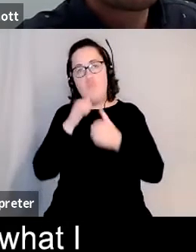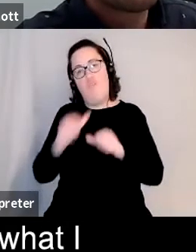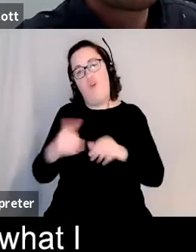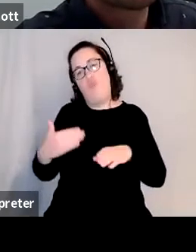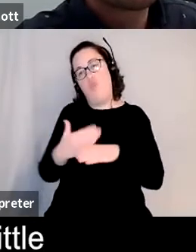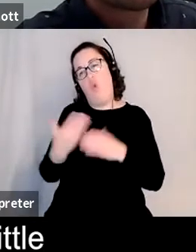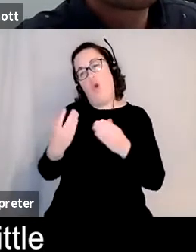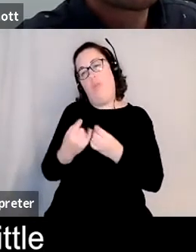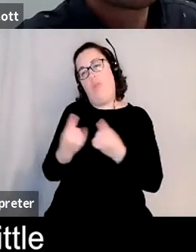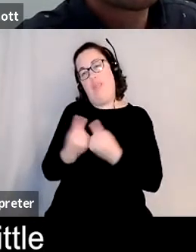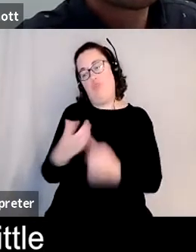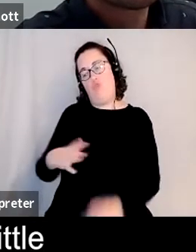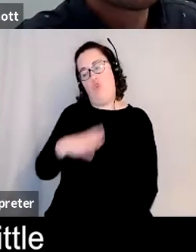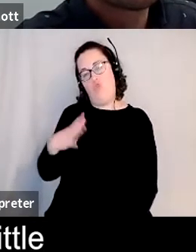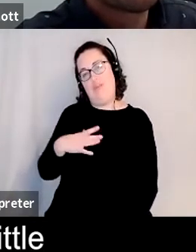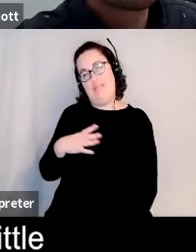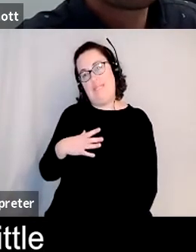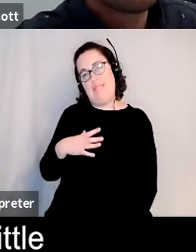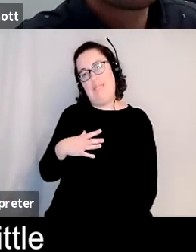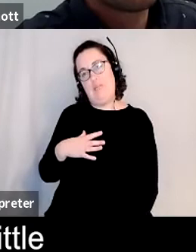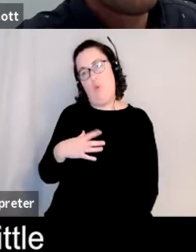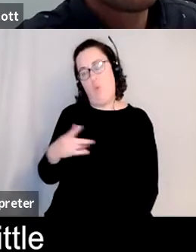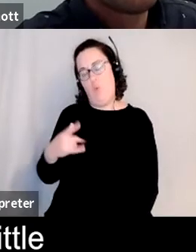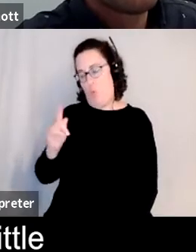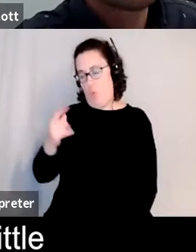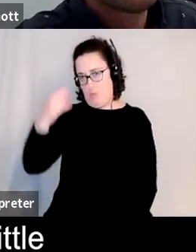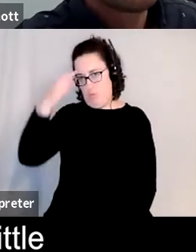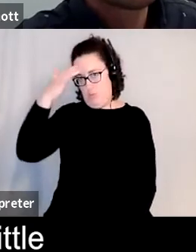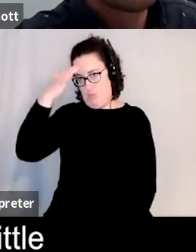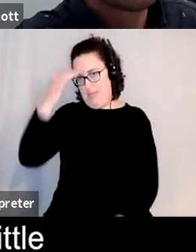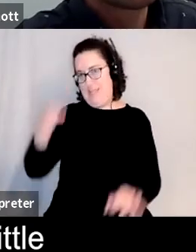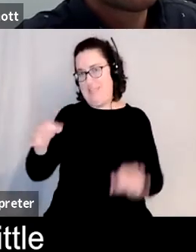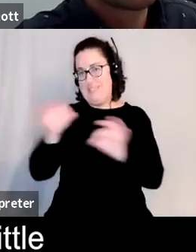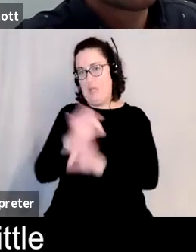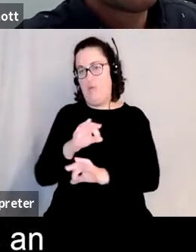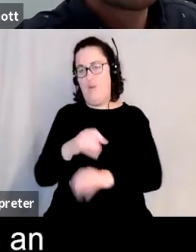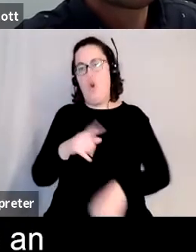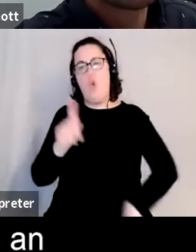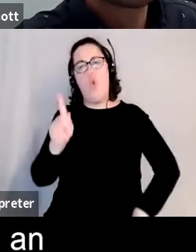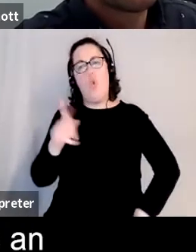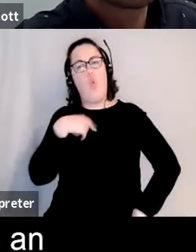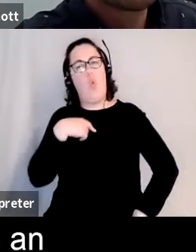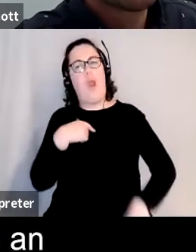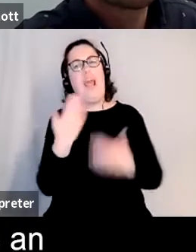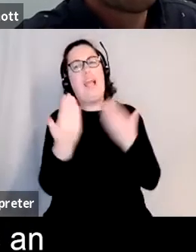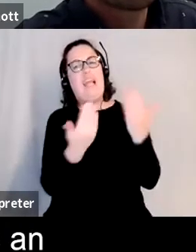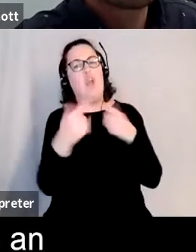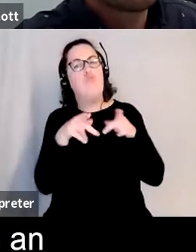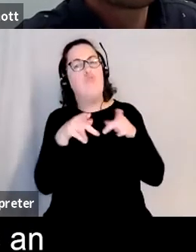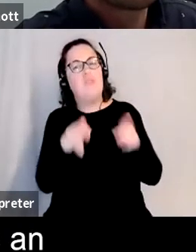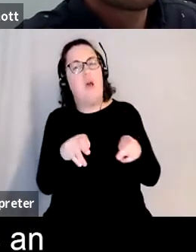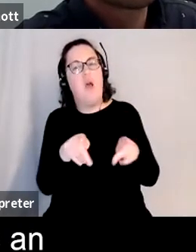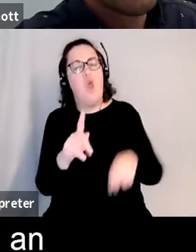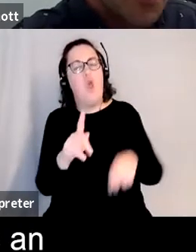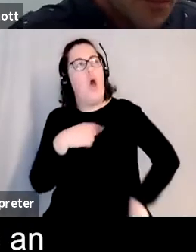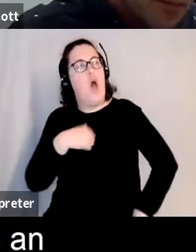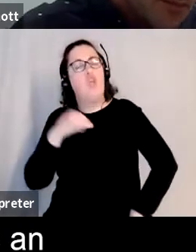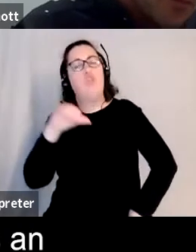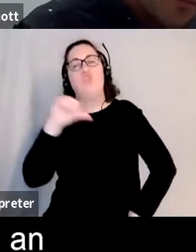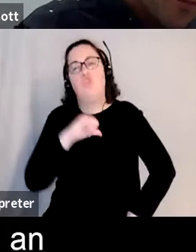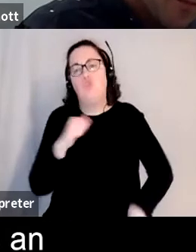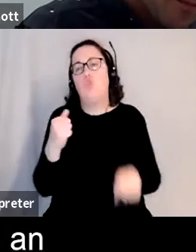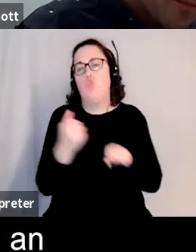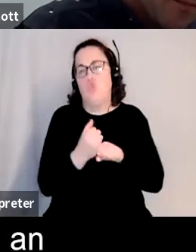strange kind of gallery careers thing which is a little bit more like what should i be doing somehow steering things towards an